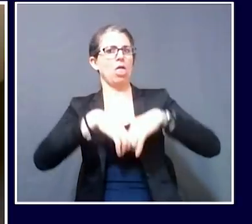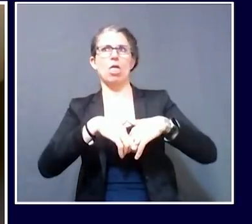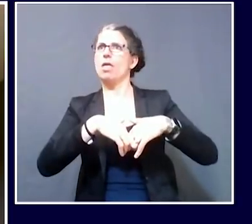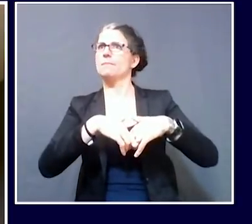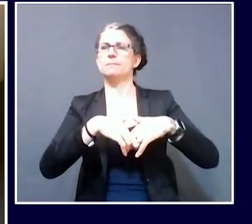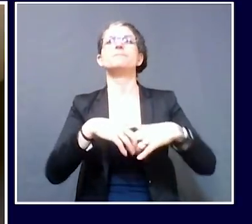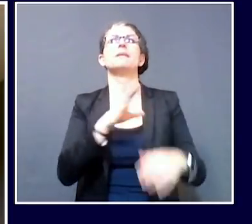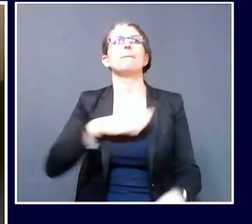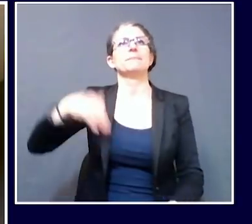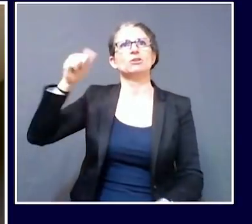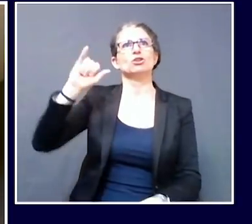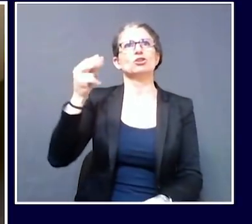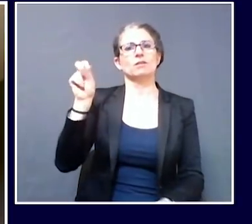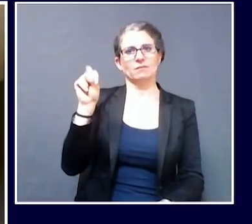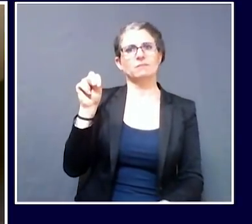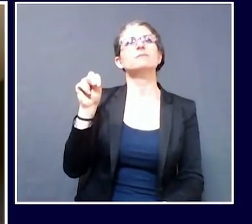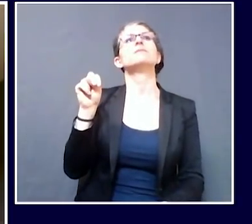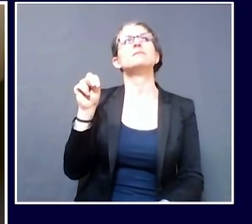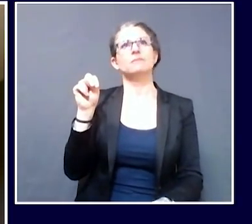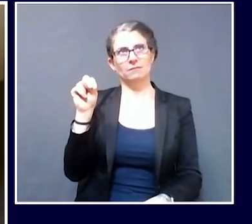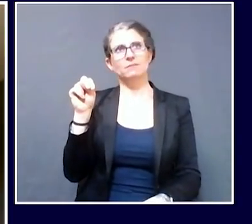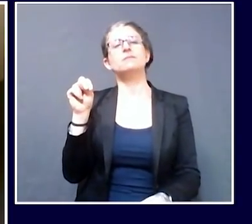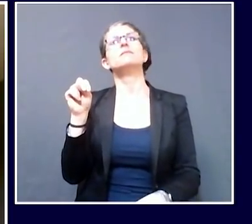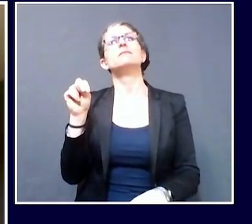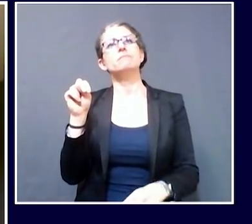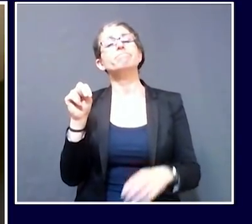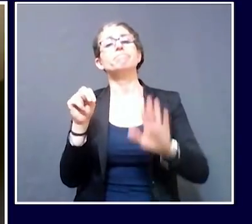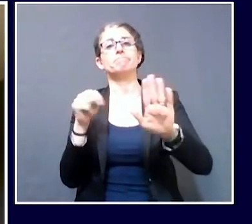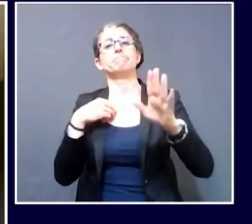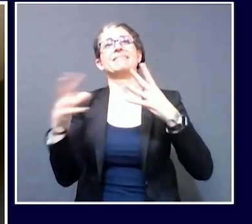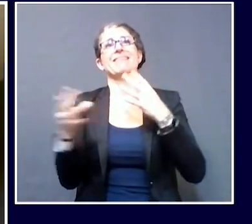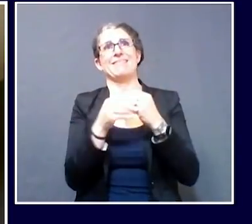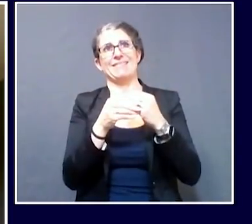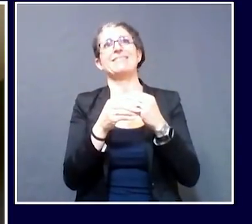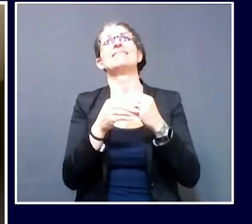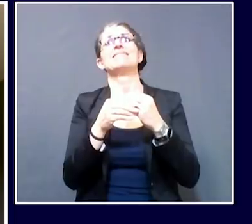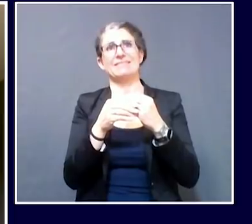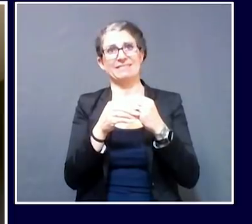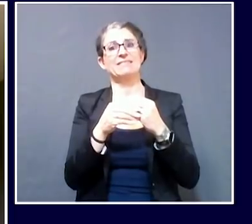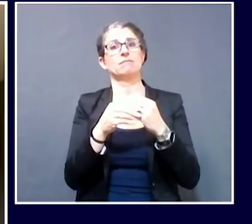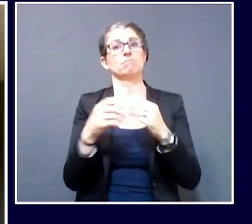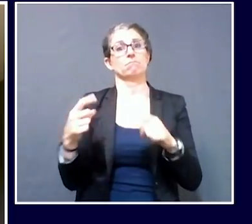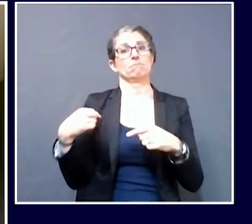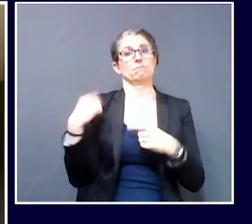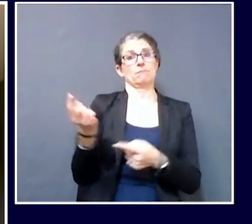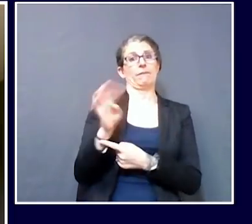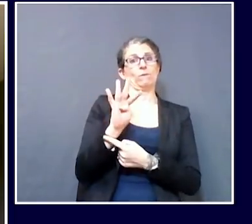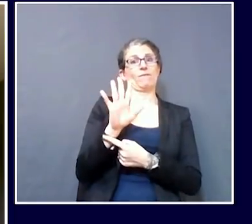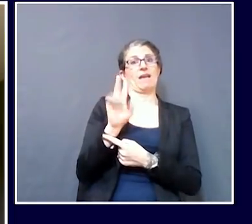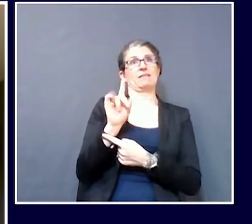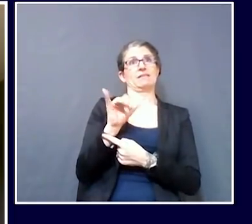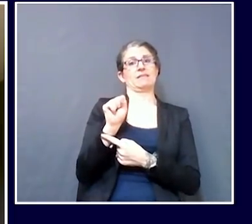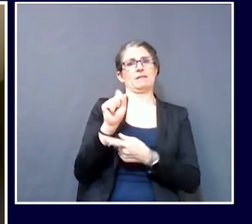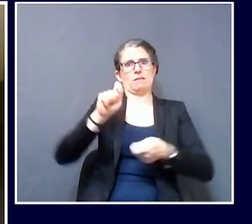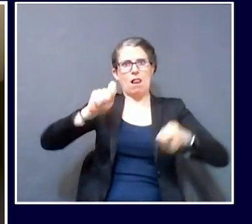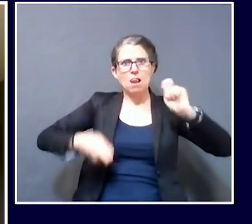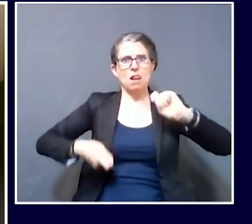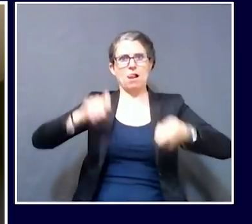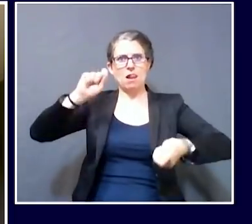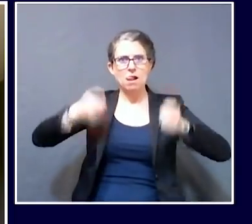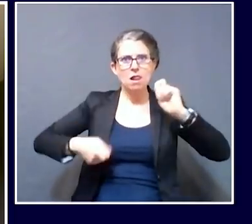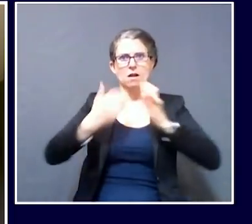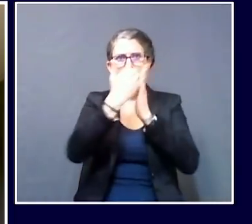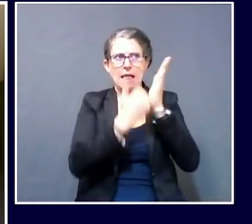days to today. And we expect that acceleration to continue, right? There are a lot of things being brought online. So